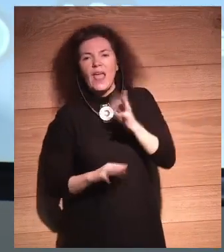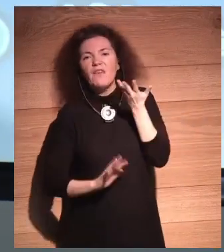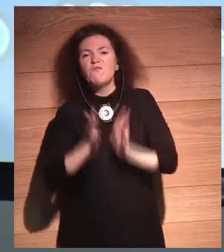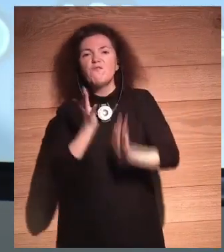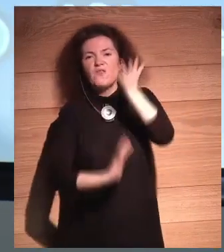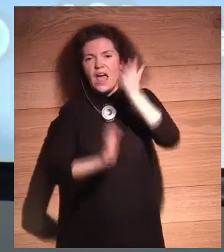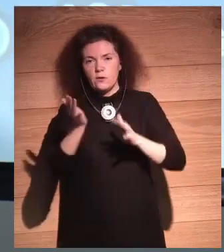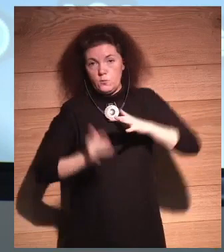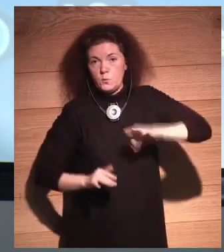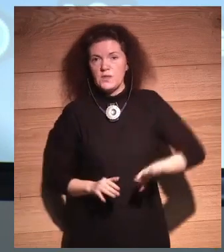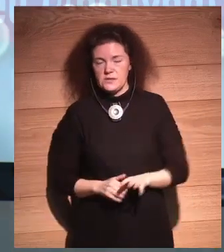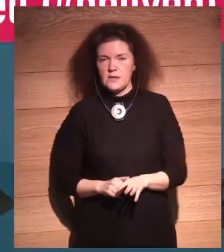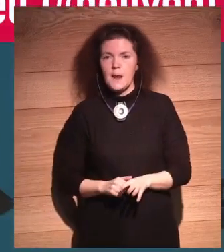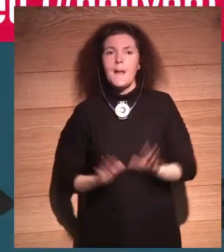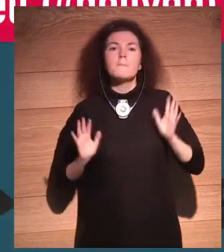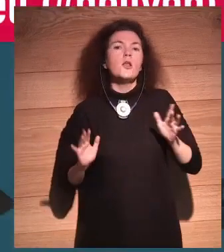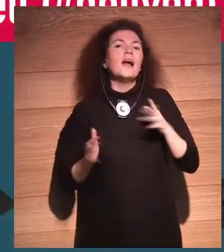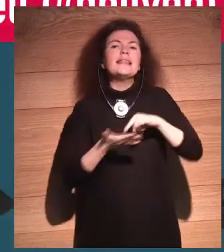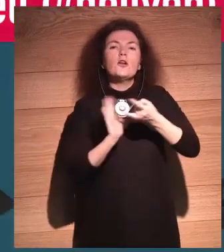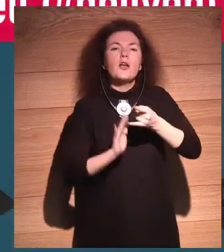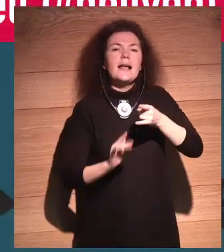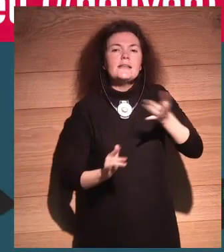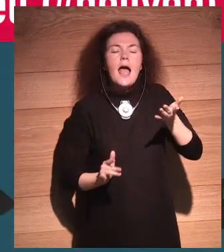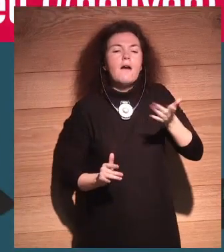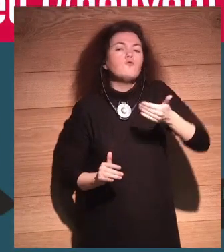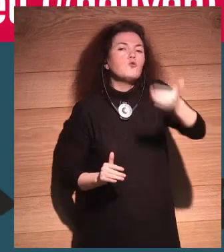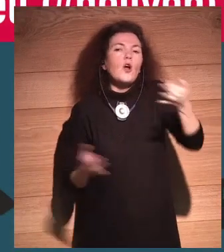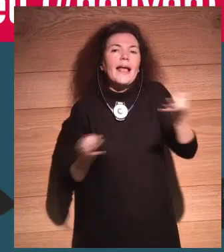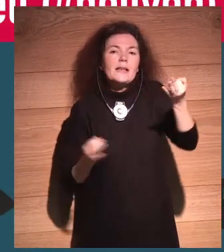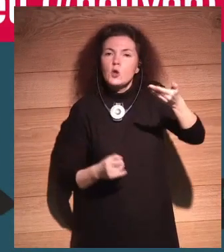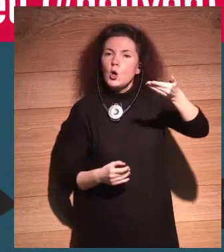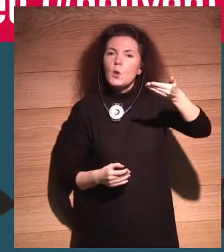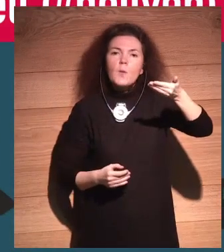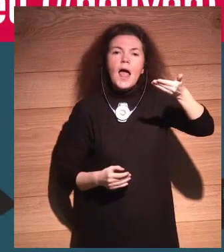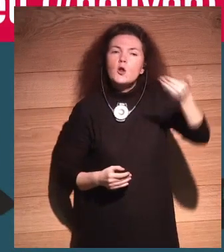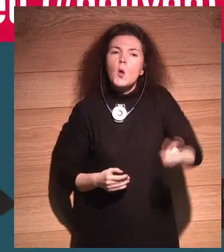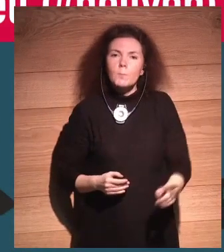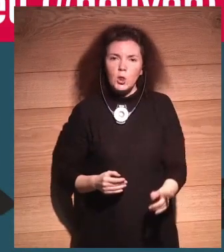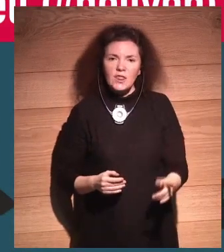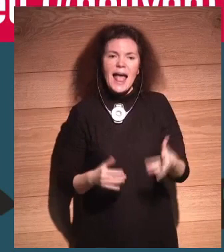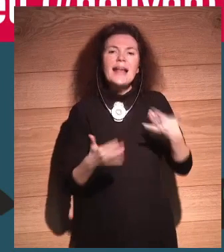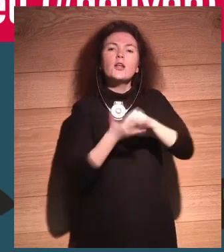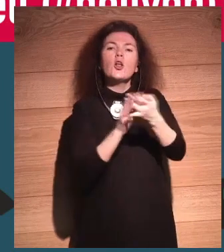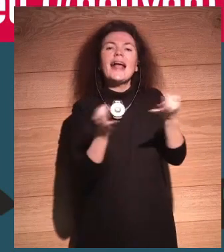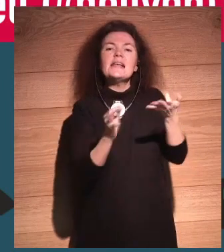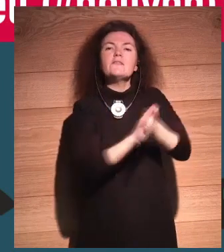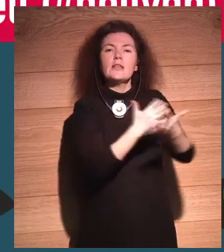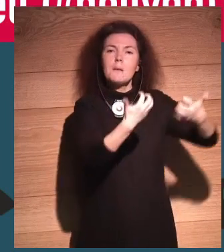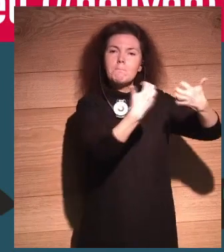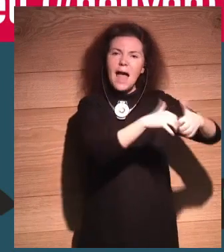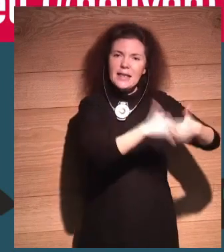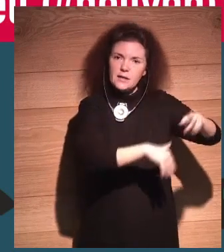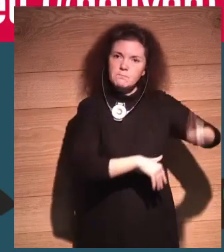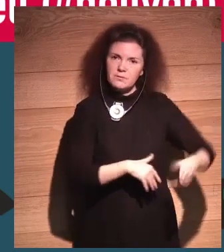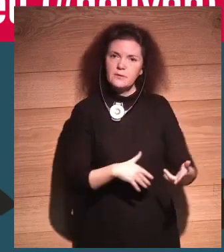But technology doesn't care what it is. Technology is machines. It's just about efficiency, making things